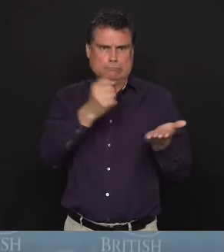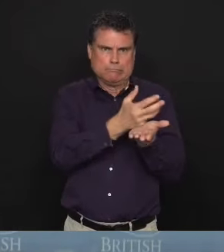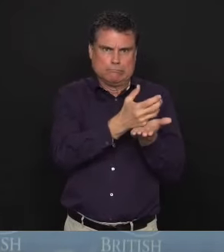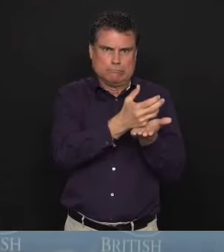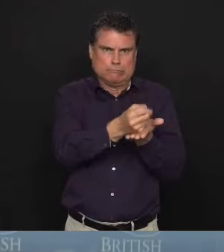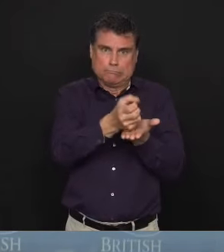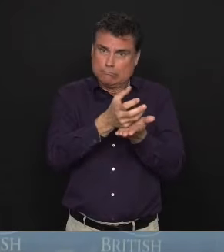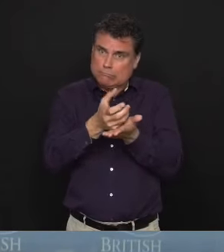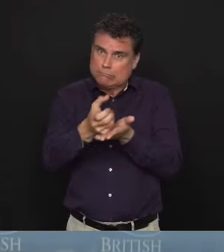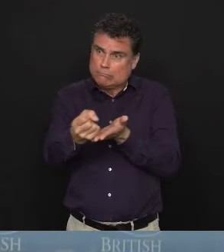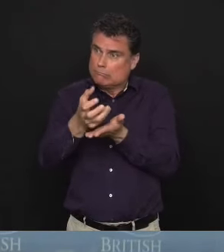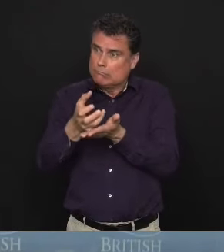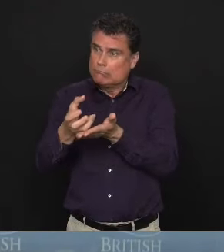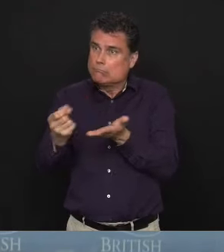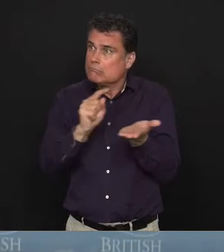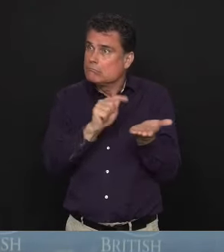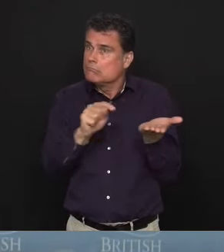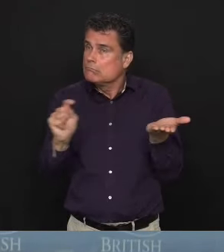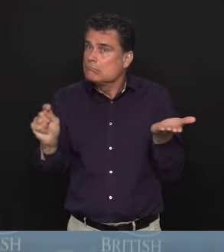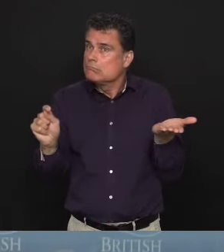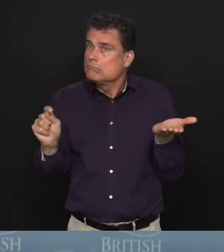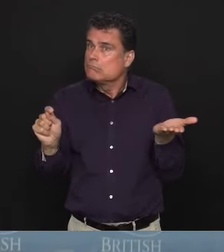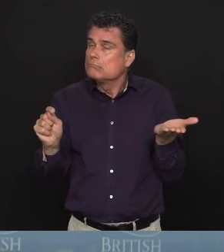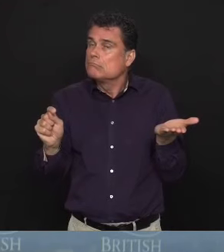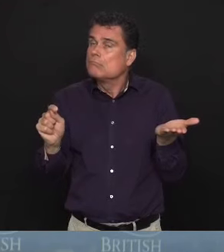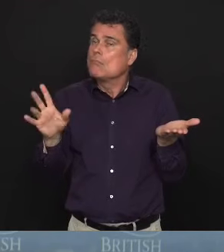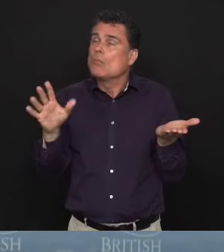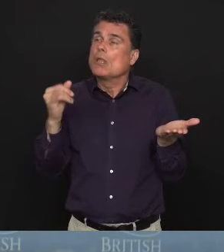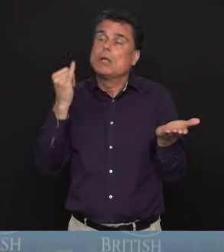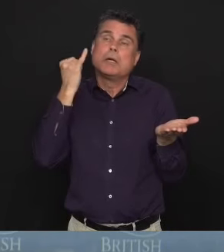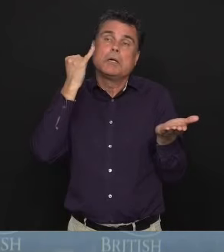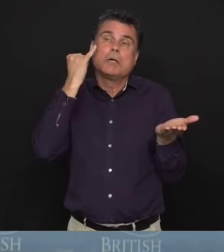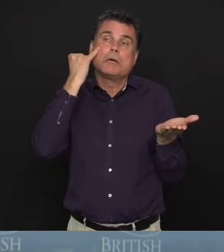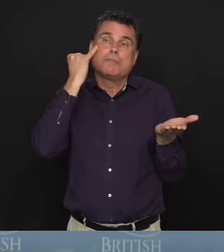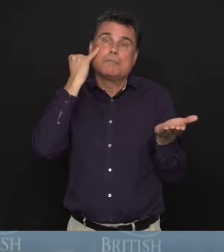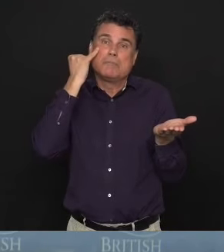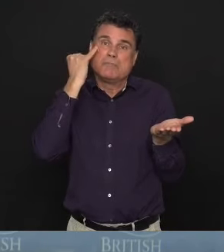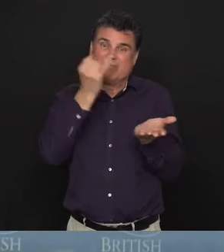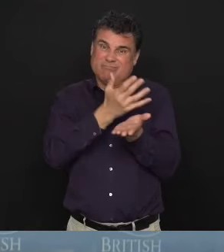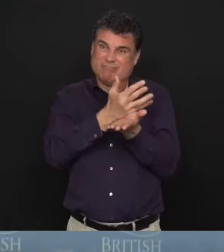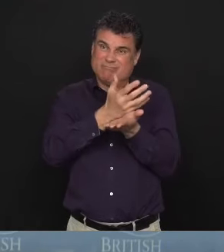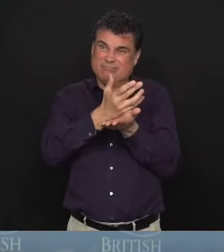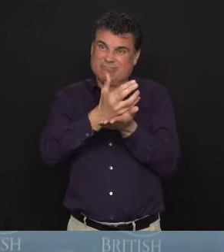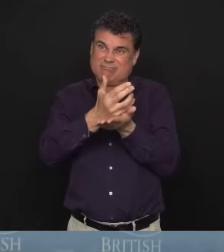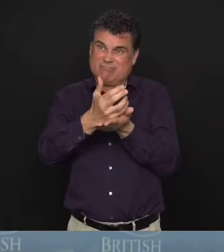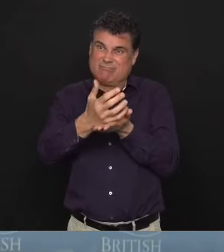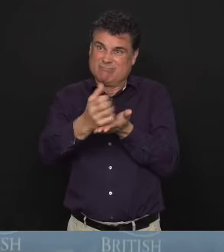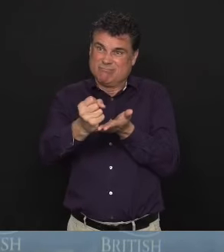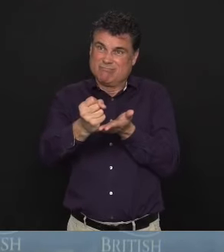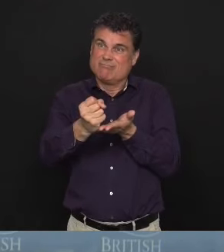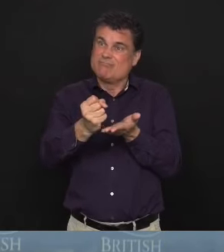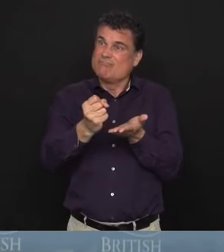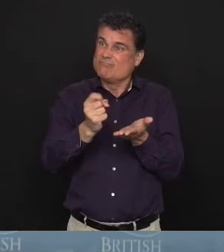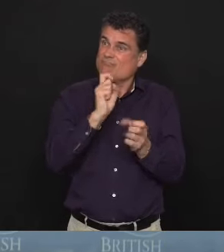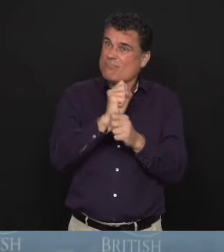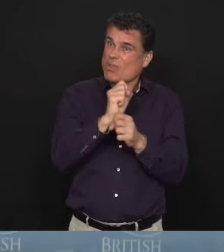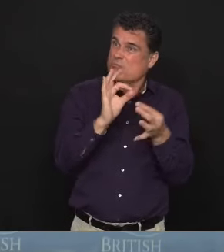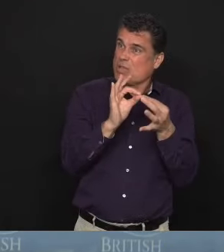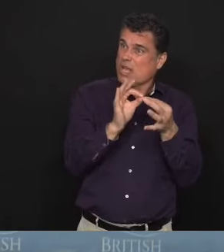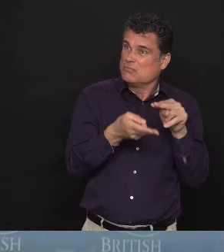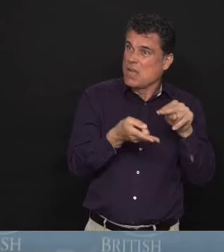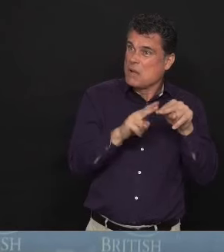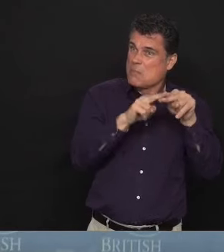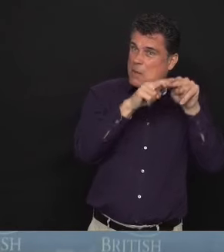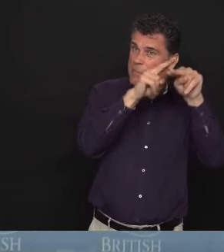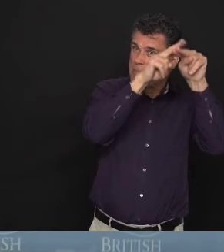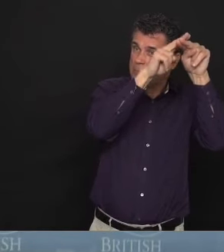if supply of a material or item becomes so low, doesn't the price inherently increase? And, you know, how